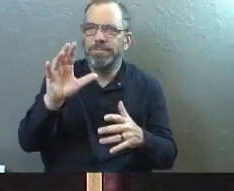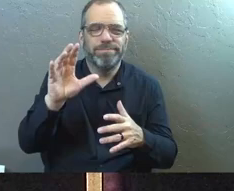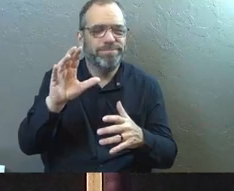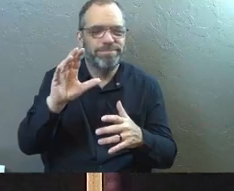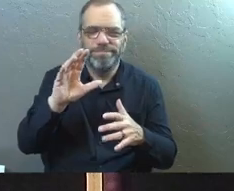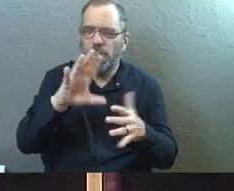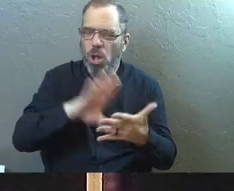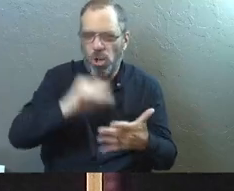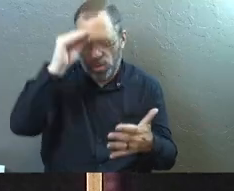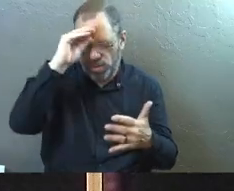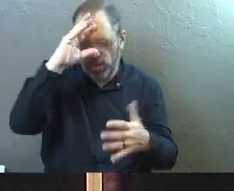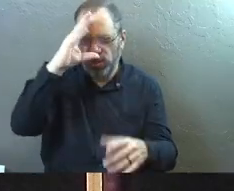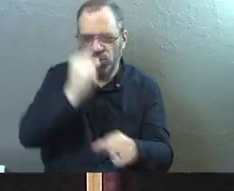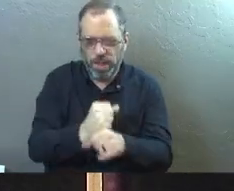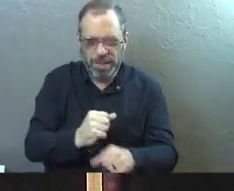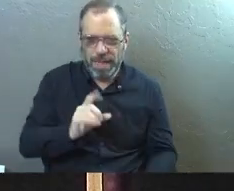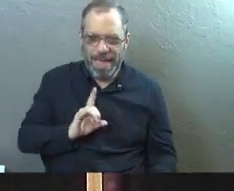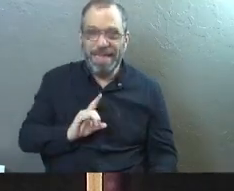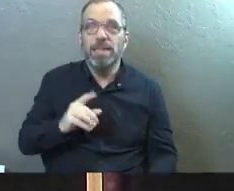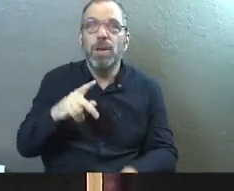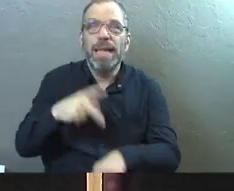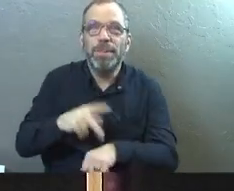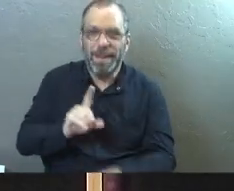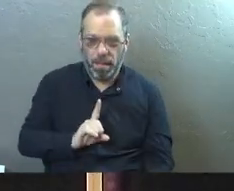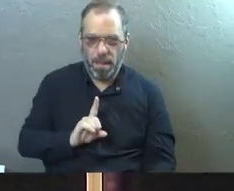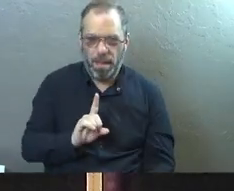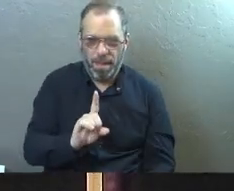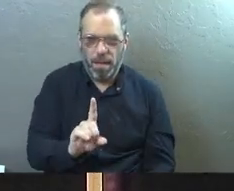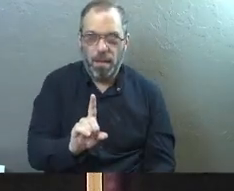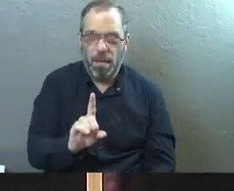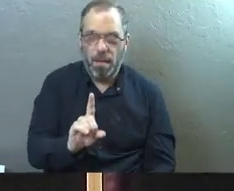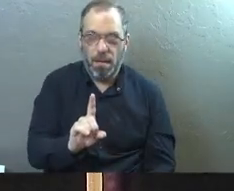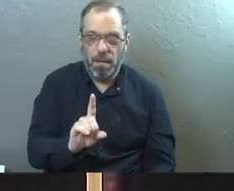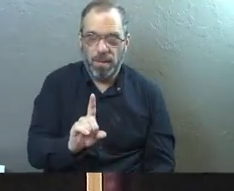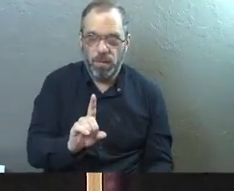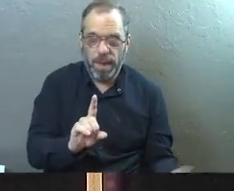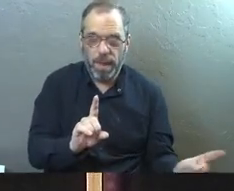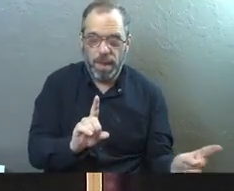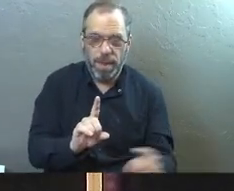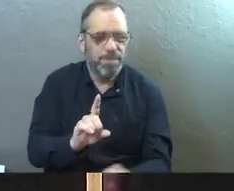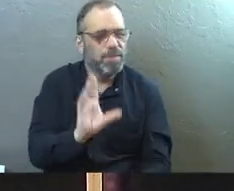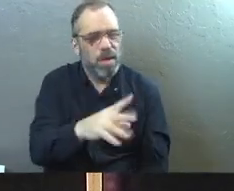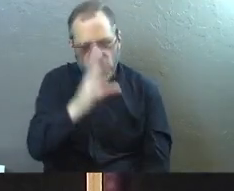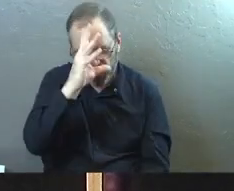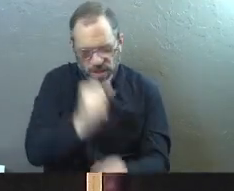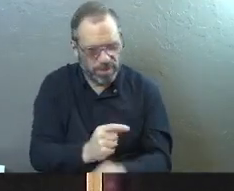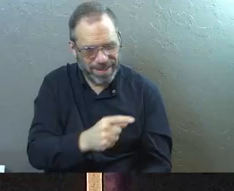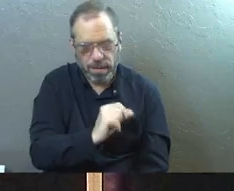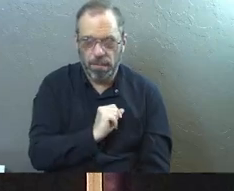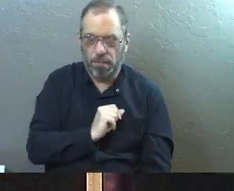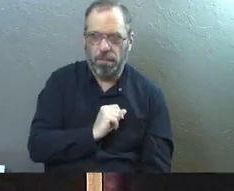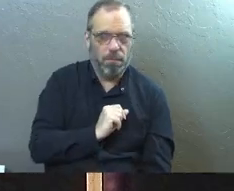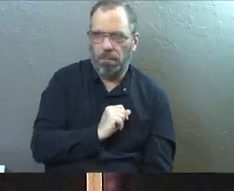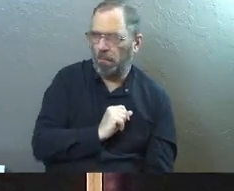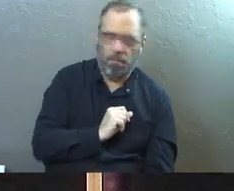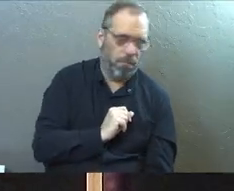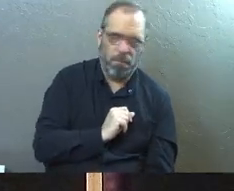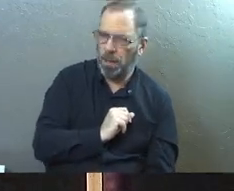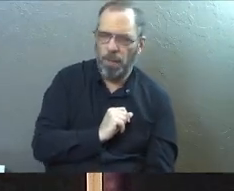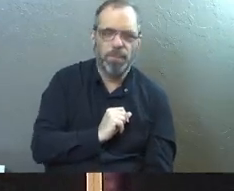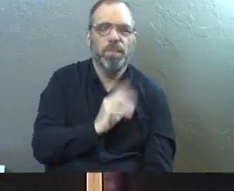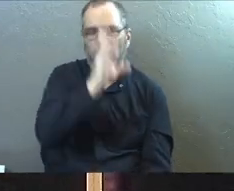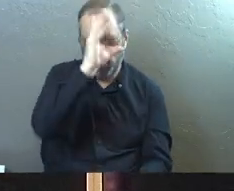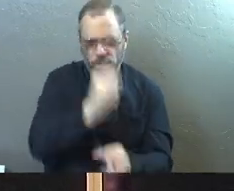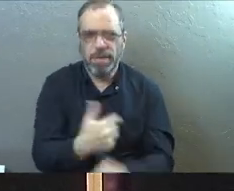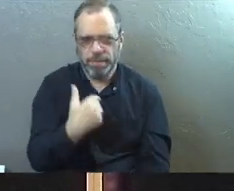It's like, go this way and trust me. Like Peter, right? Holy Spirit. Hey, I got some guys at the door for you. I'm like, I'm not going. It's like,